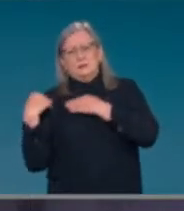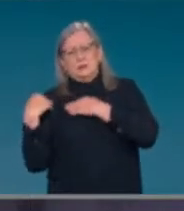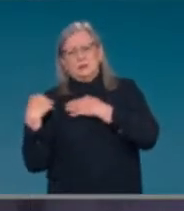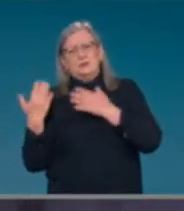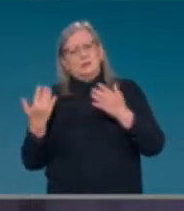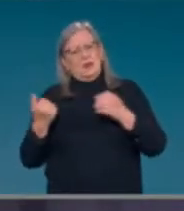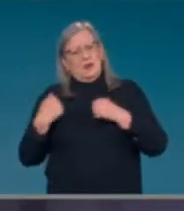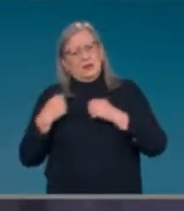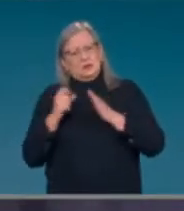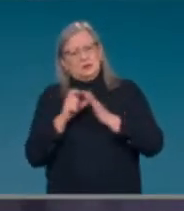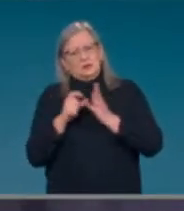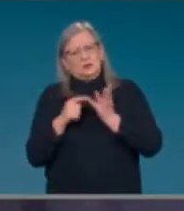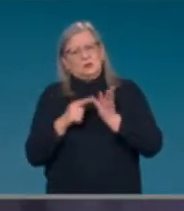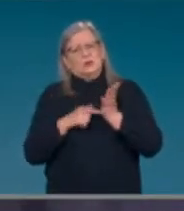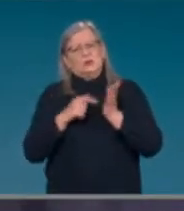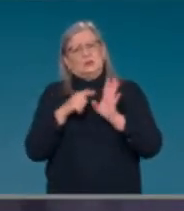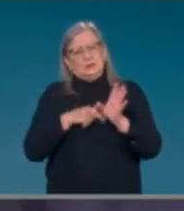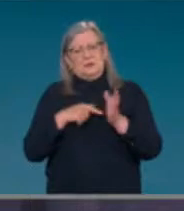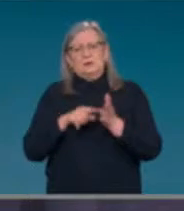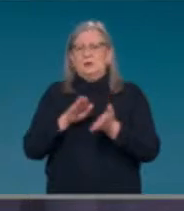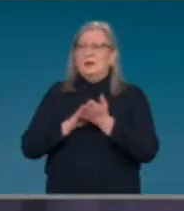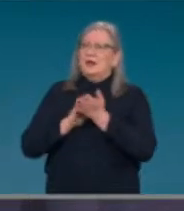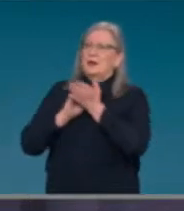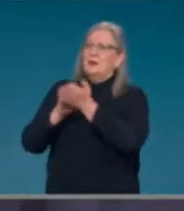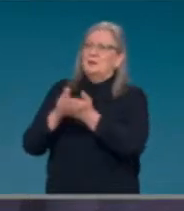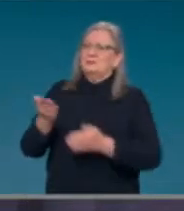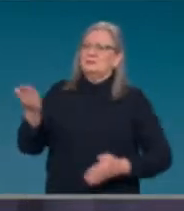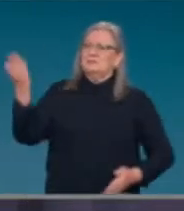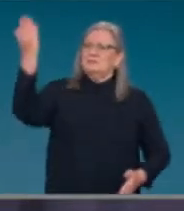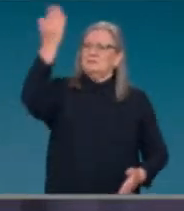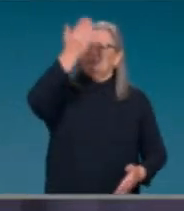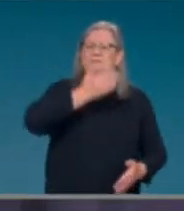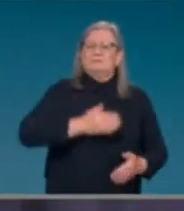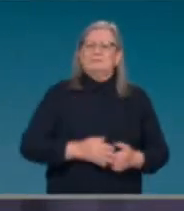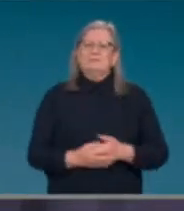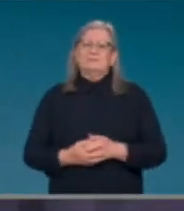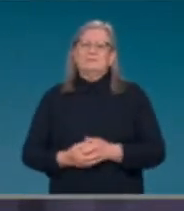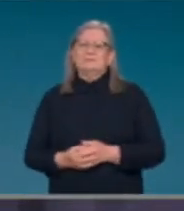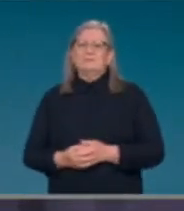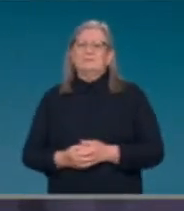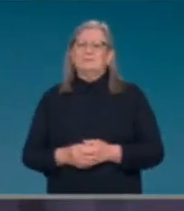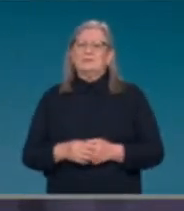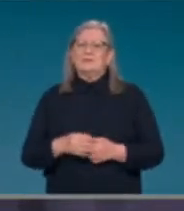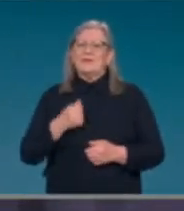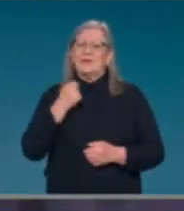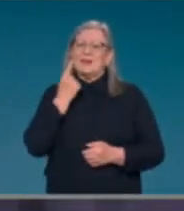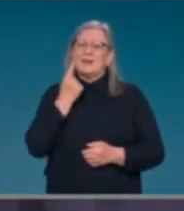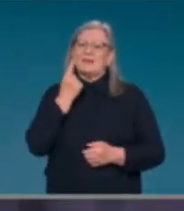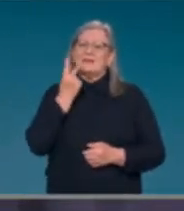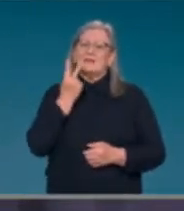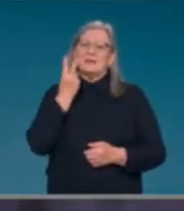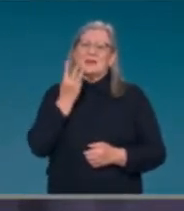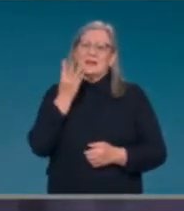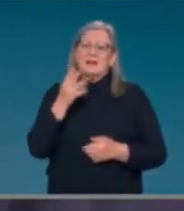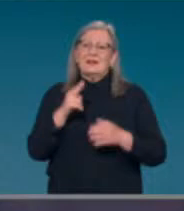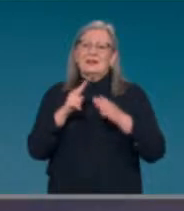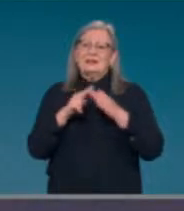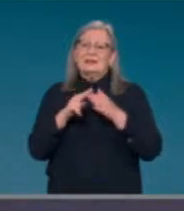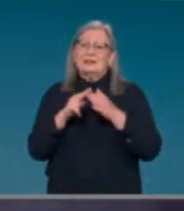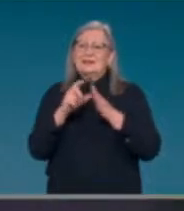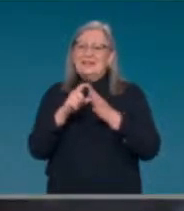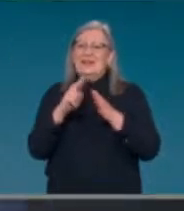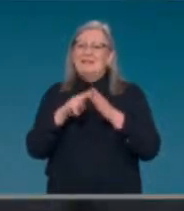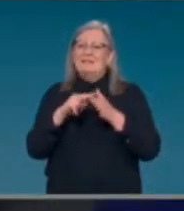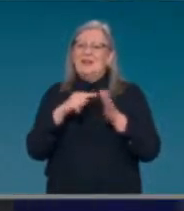to continue to provide that, and we're engaged, um, literally every day through the Department of Foreign Affairs and Trade with regional countries. I'd just add,